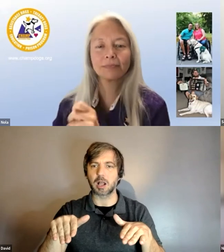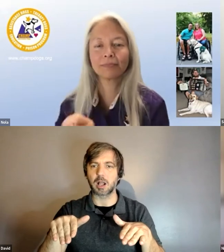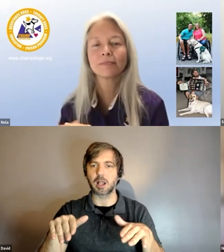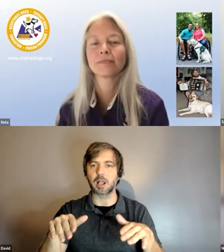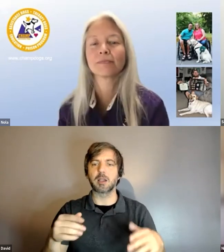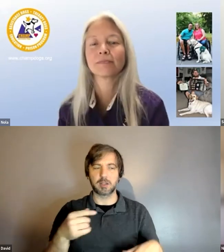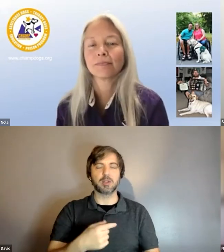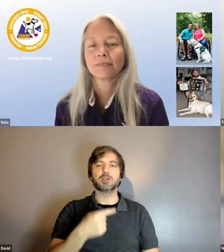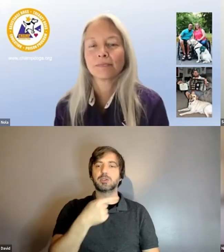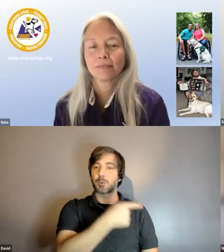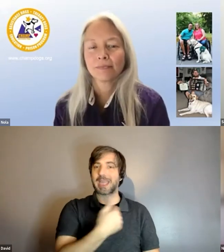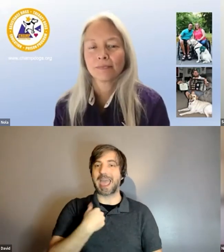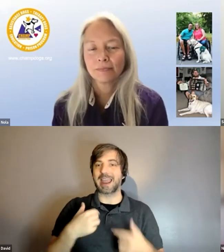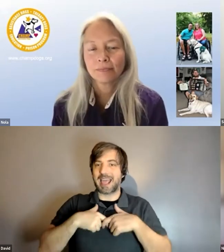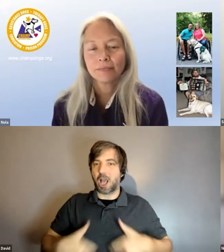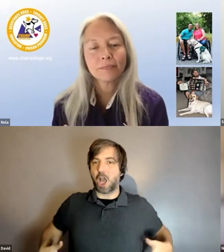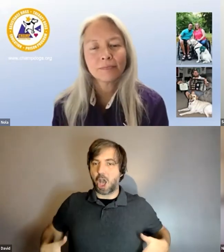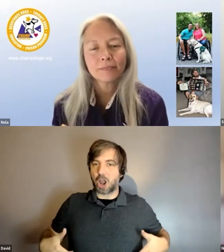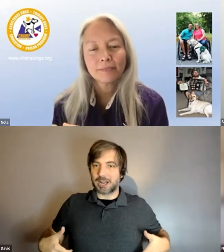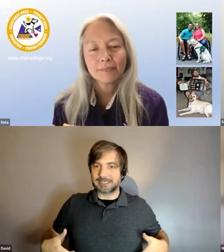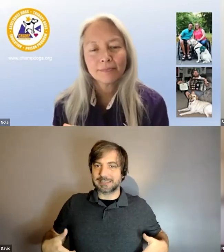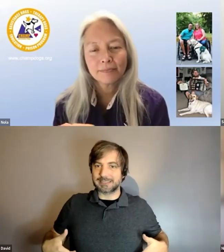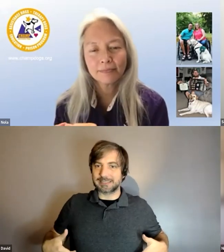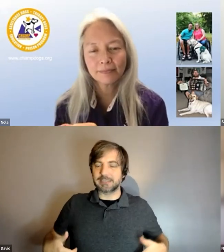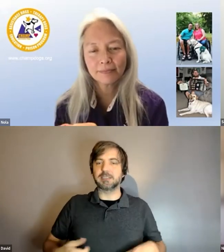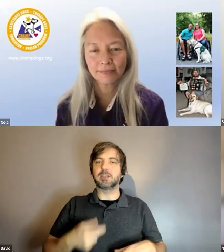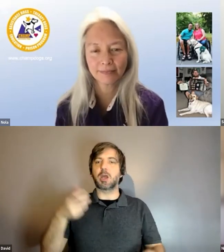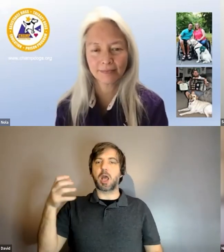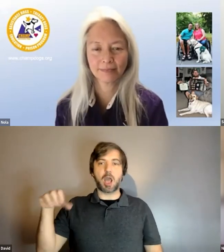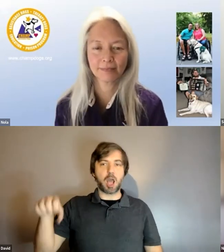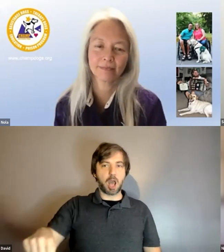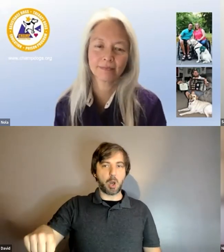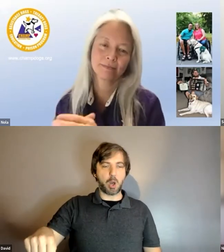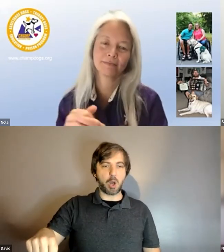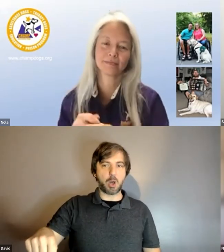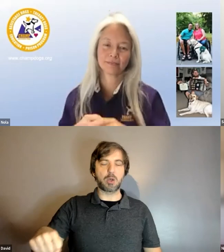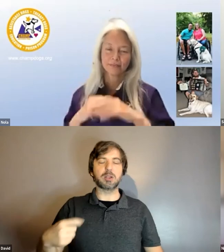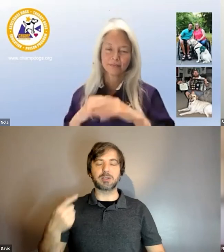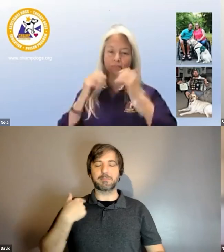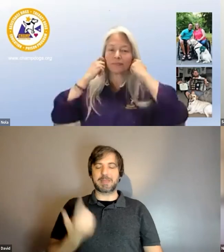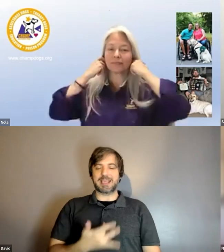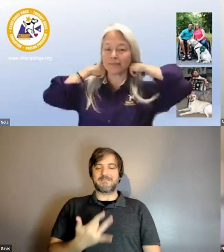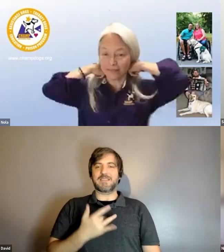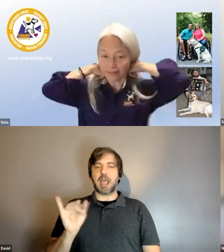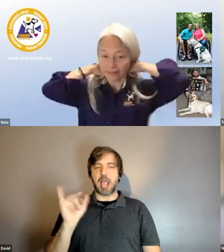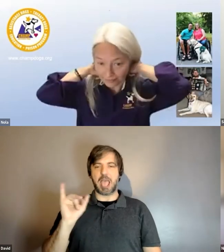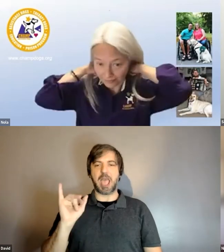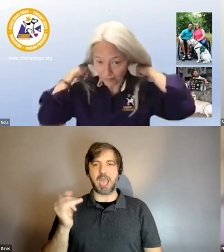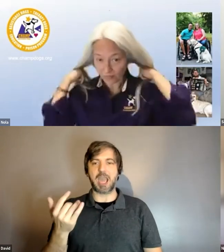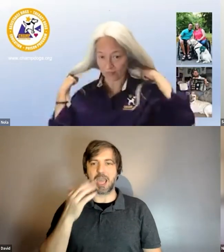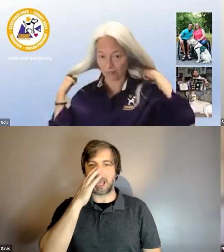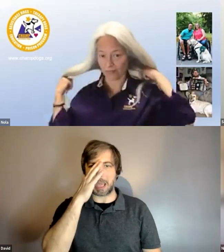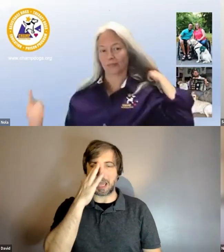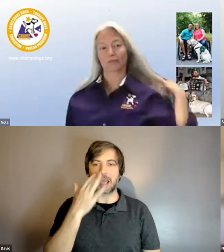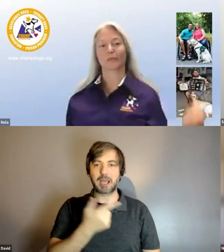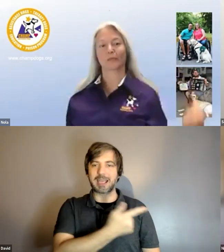strap of the harness to mimic the sensation of walking with the dog so that gave him a more more an idea of how